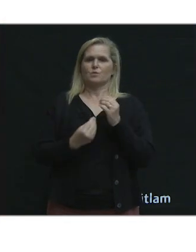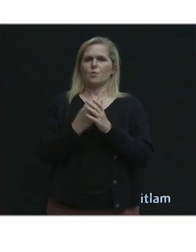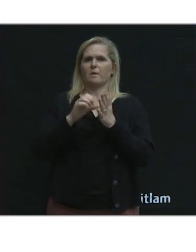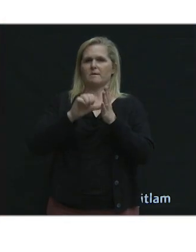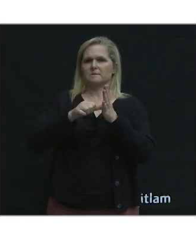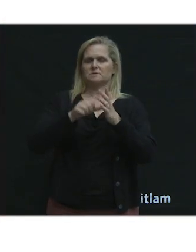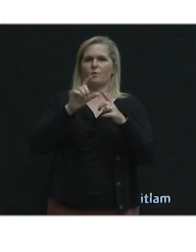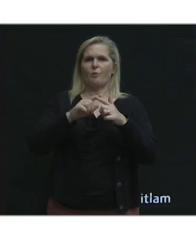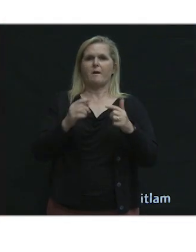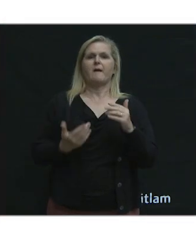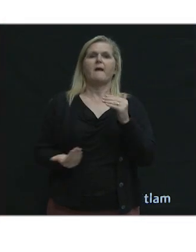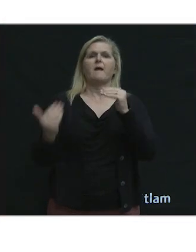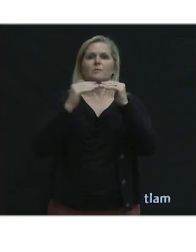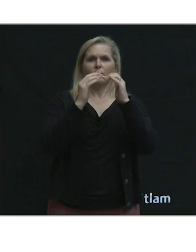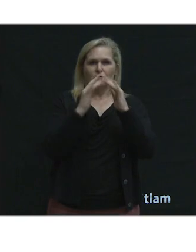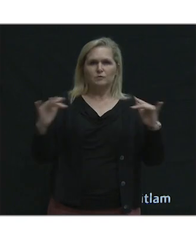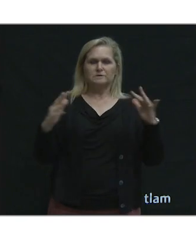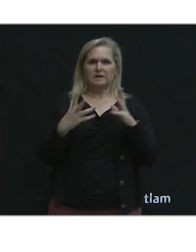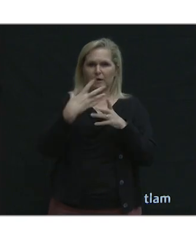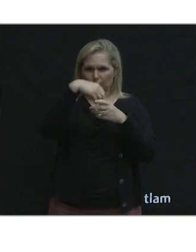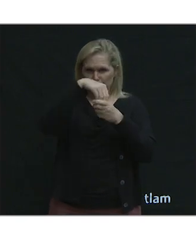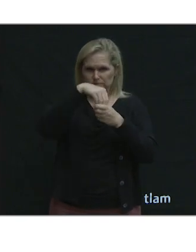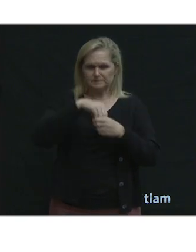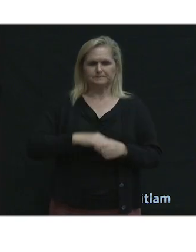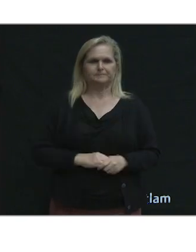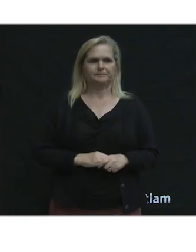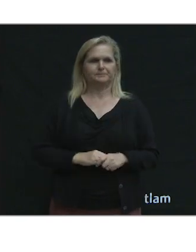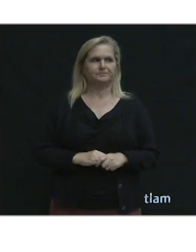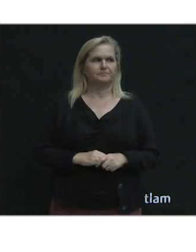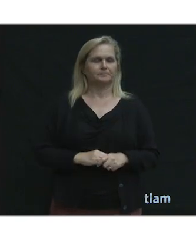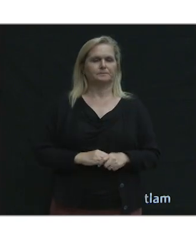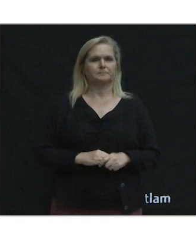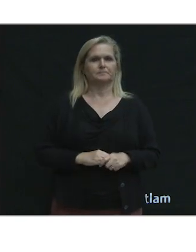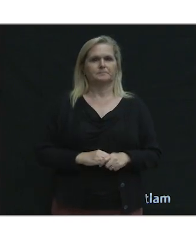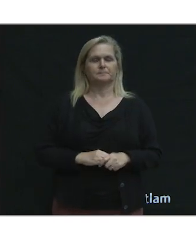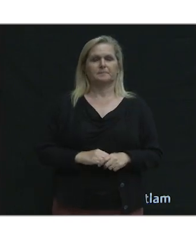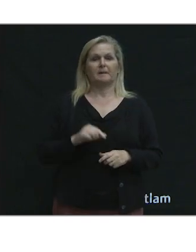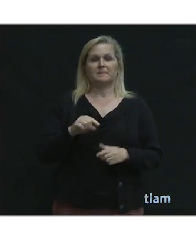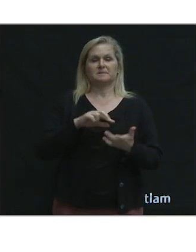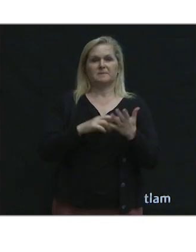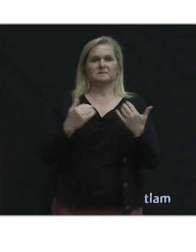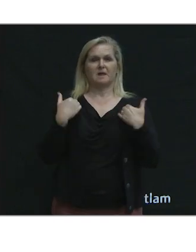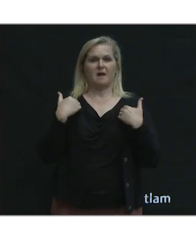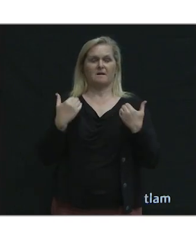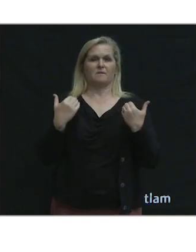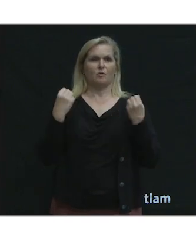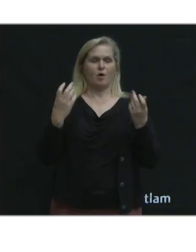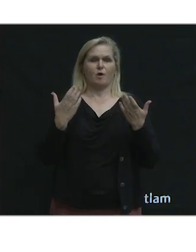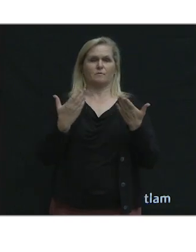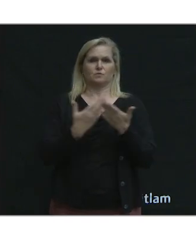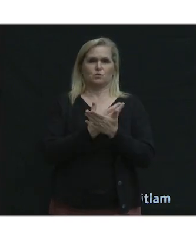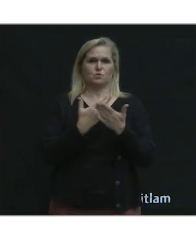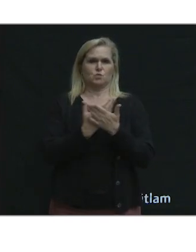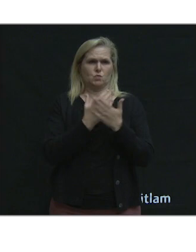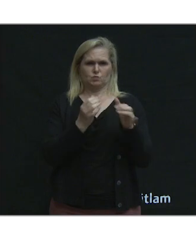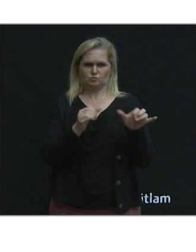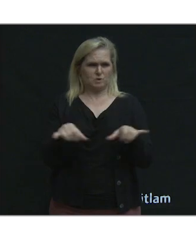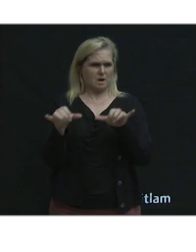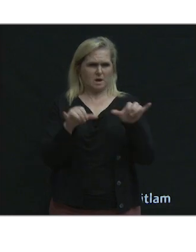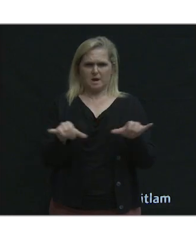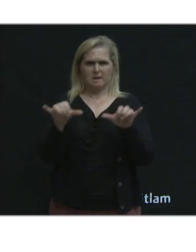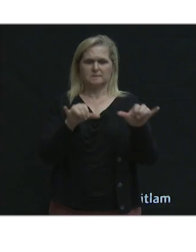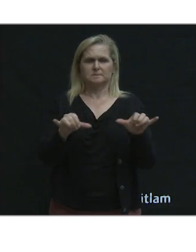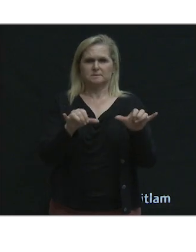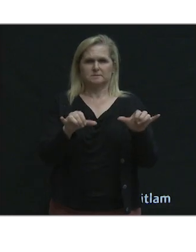equity, diversity, and inclusion initiatives. There's also been a lot of new and emerging mobility trends, um, including,